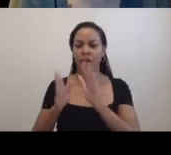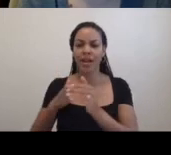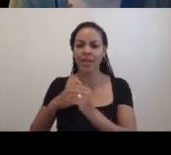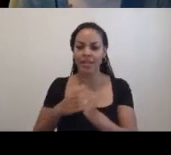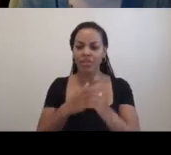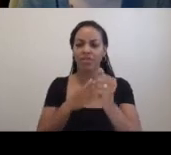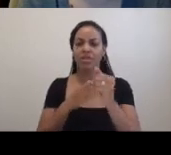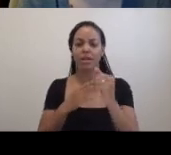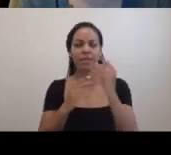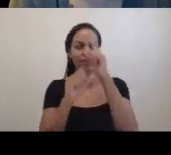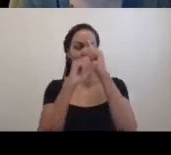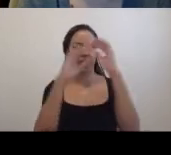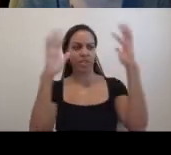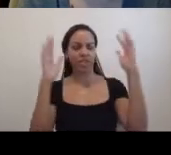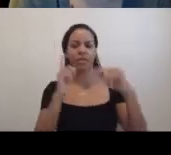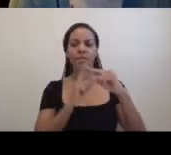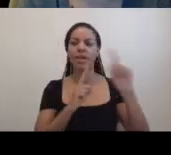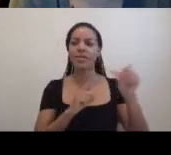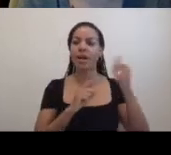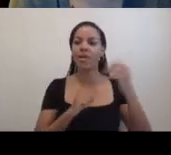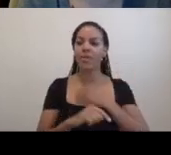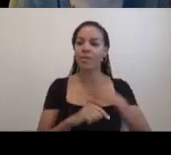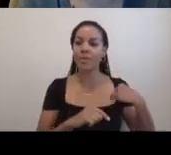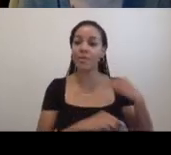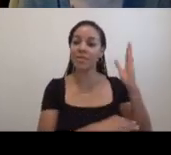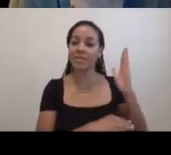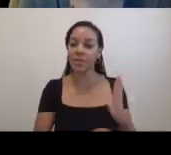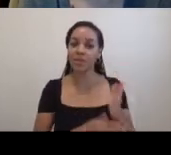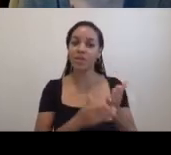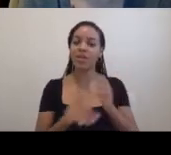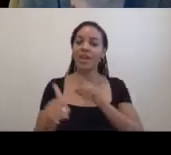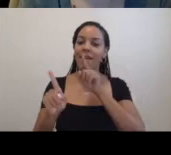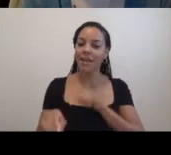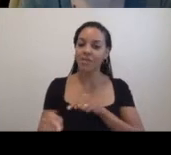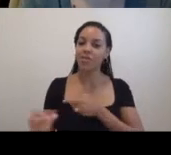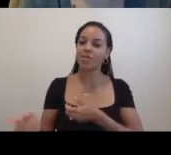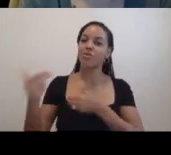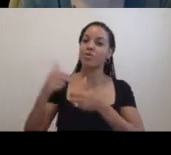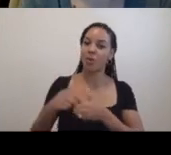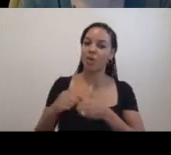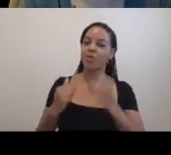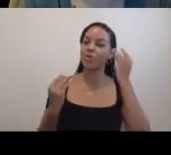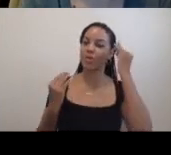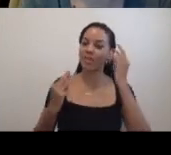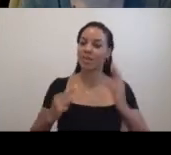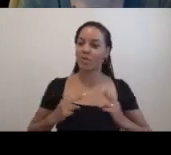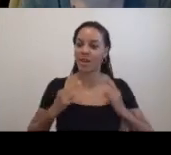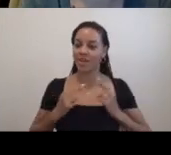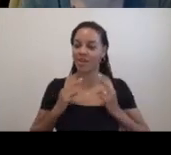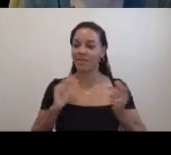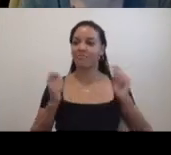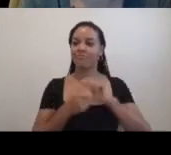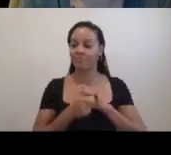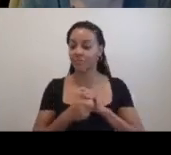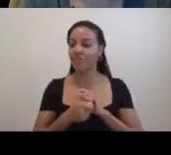all of the members and especially our speakers who answered our invitation to Rethink Residencies together. Thank you all for joining